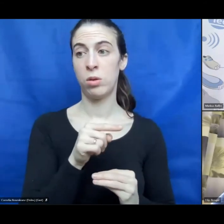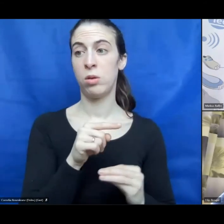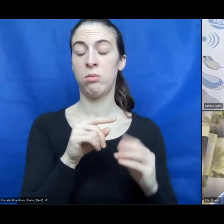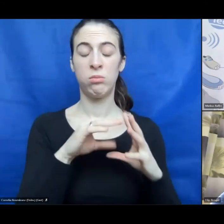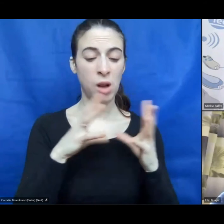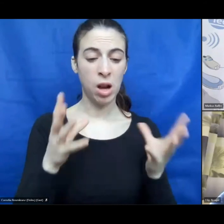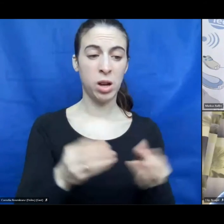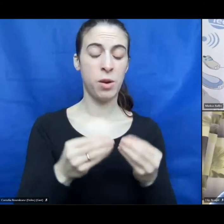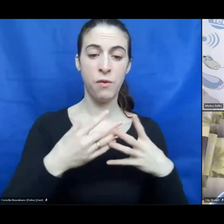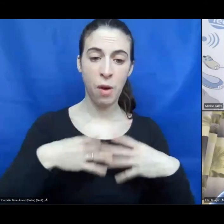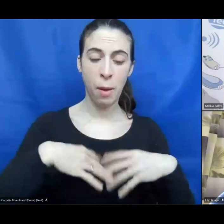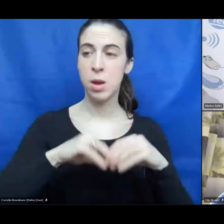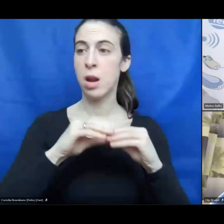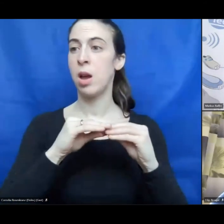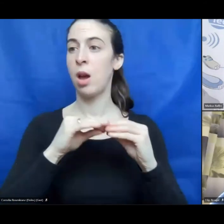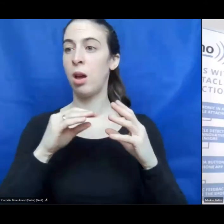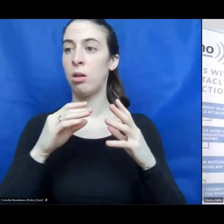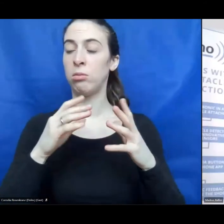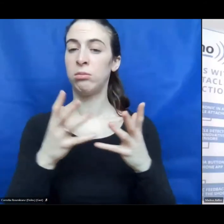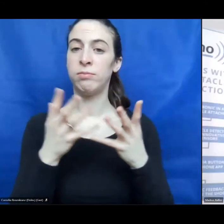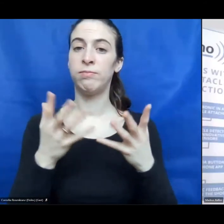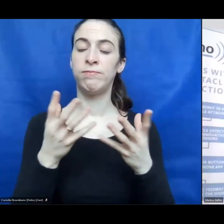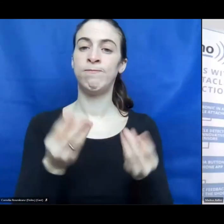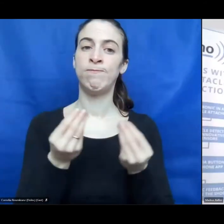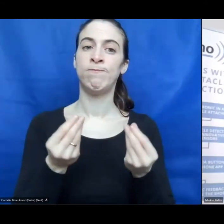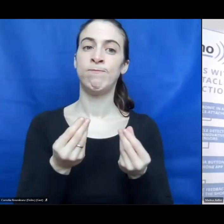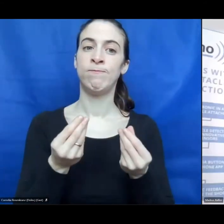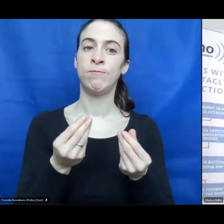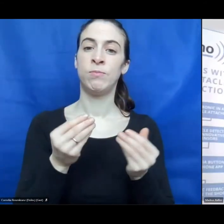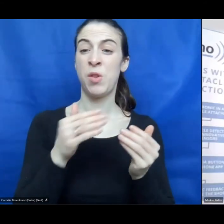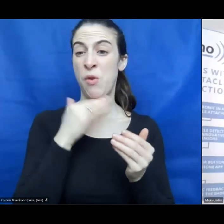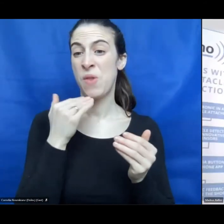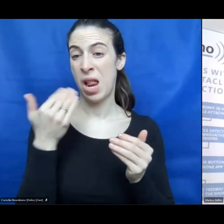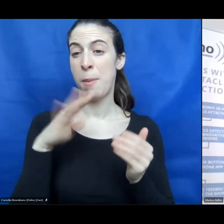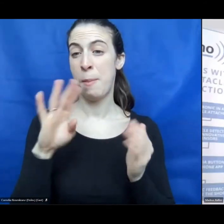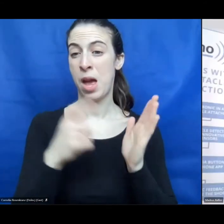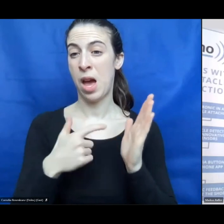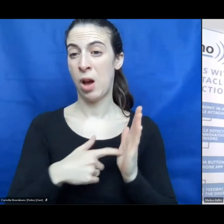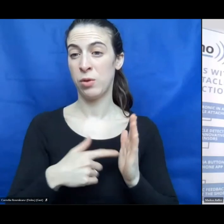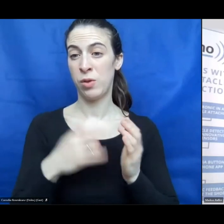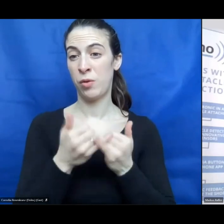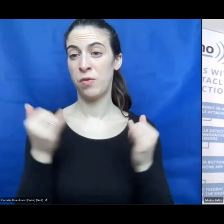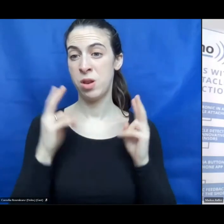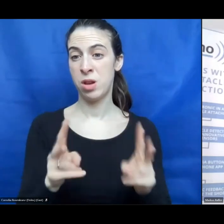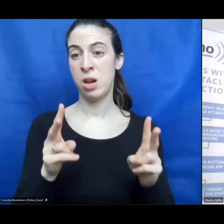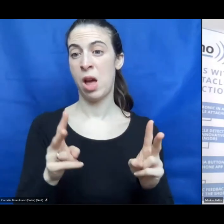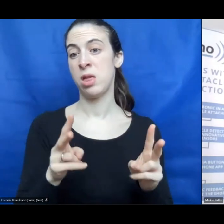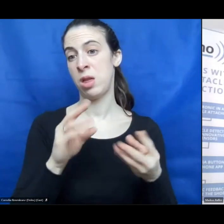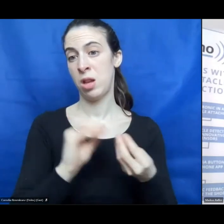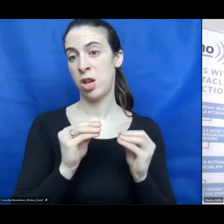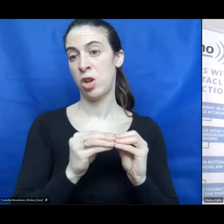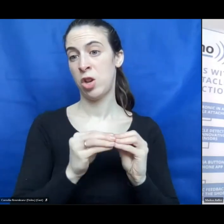so on, they have several more challenges to become an entrepreneur. I know